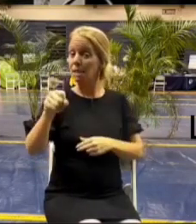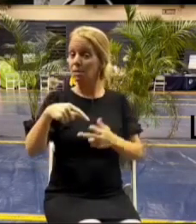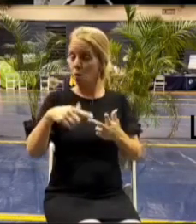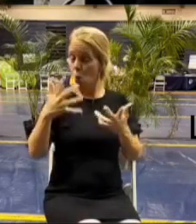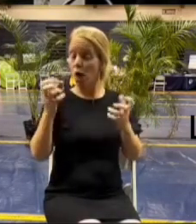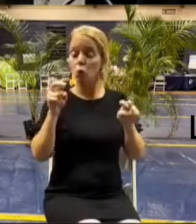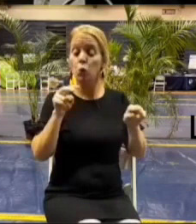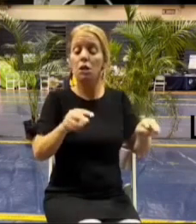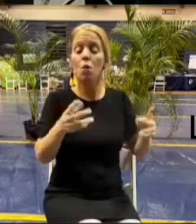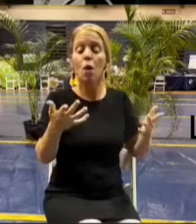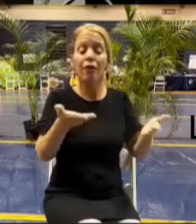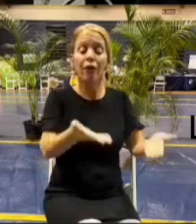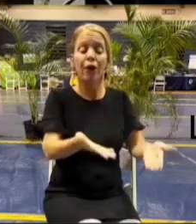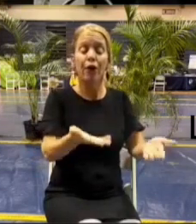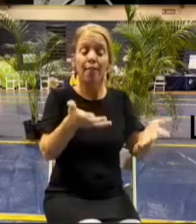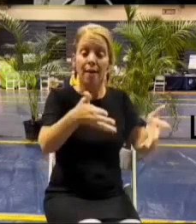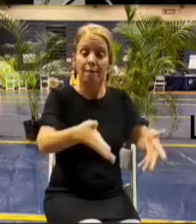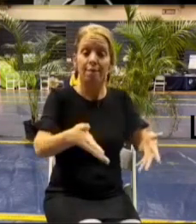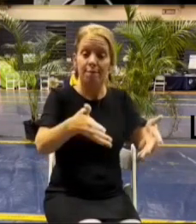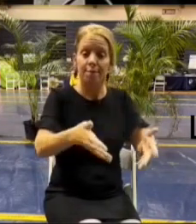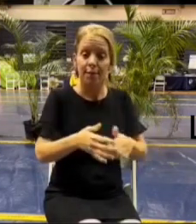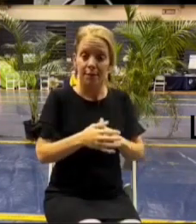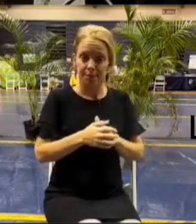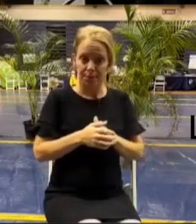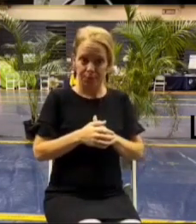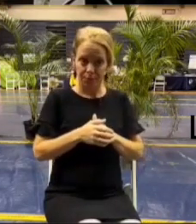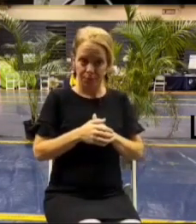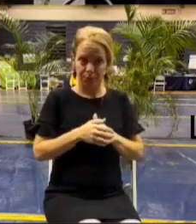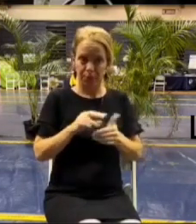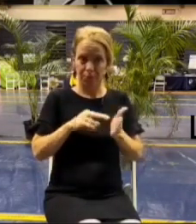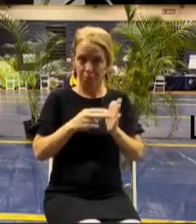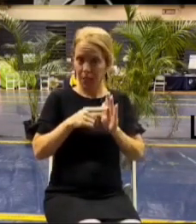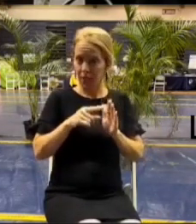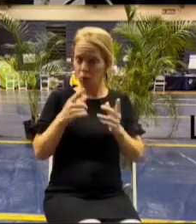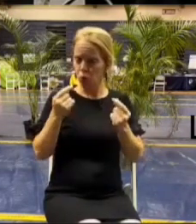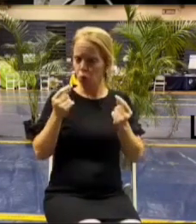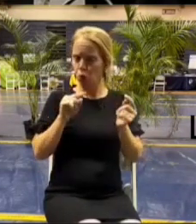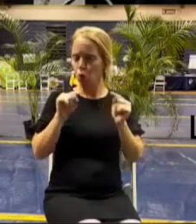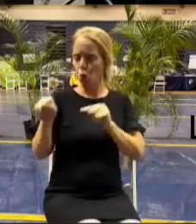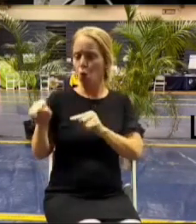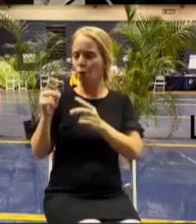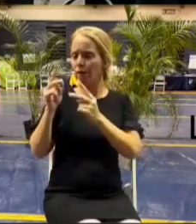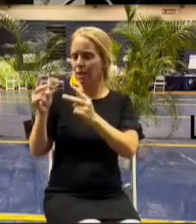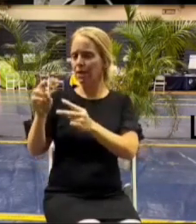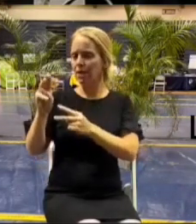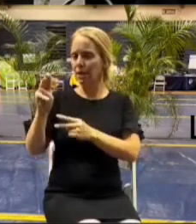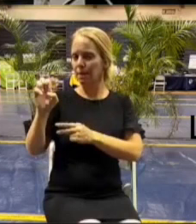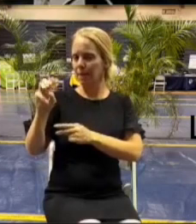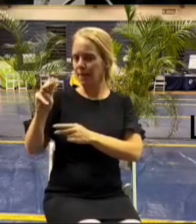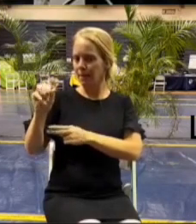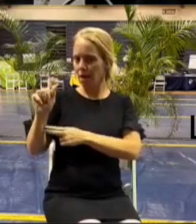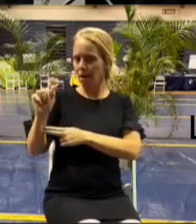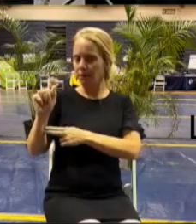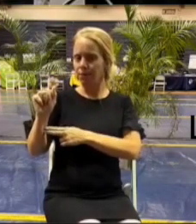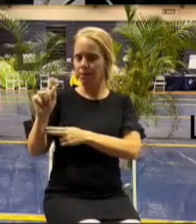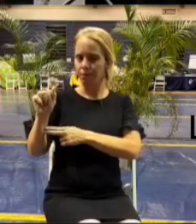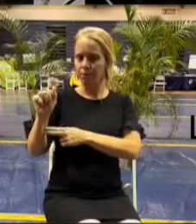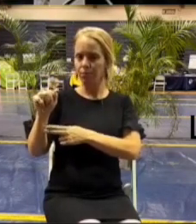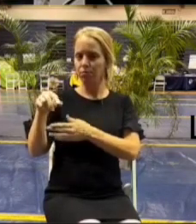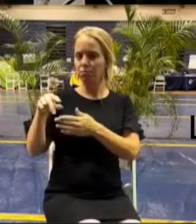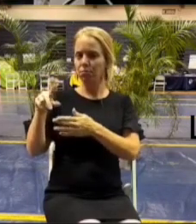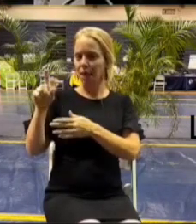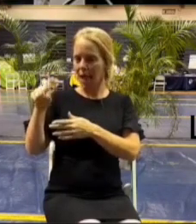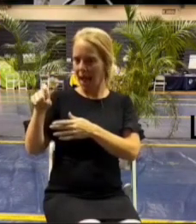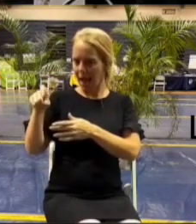i'm going to ask you to go to visit mima get your pass which will get you into